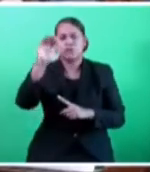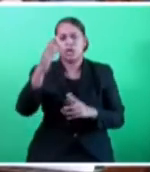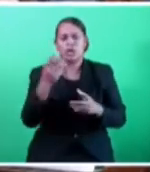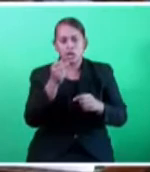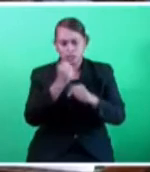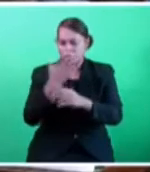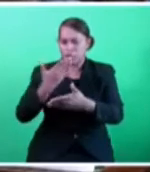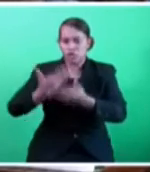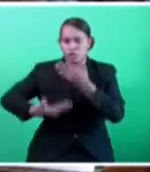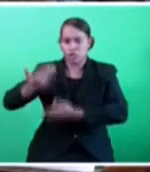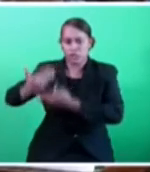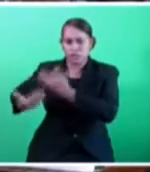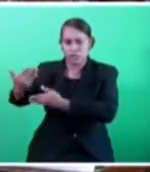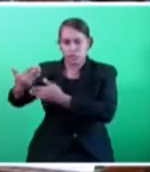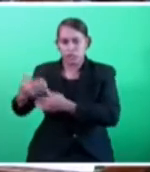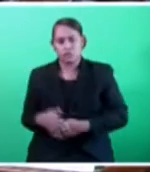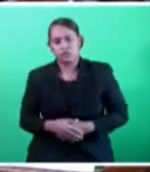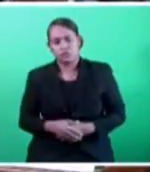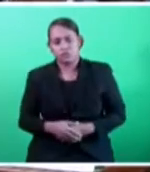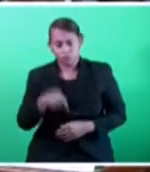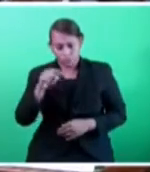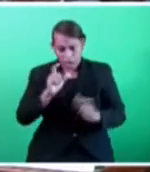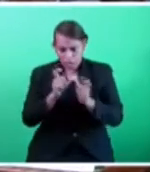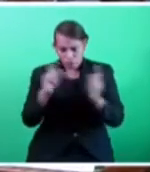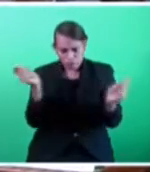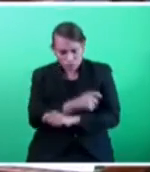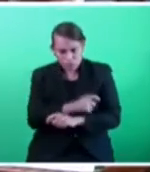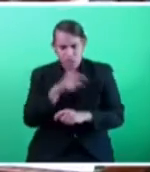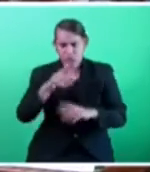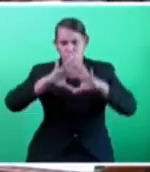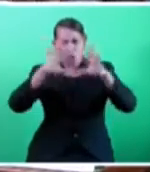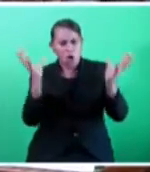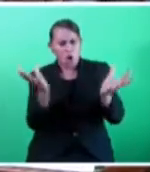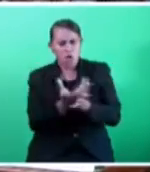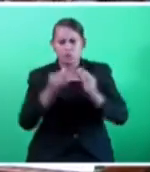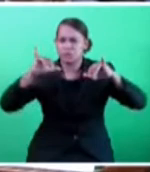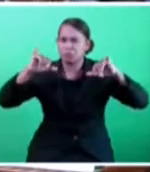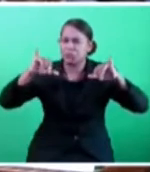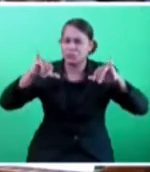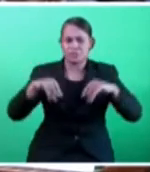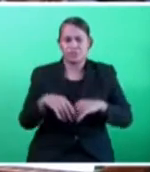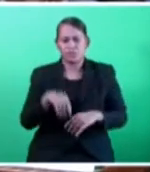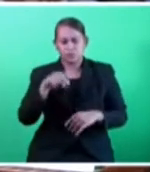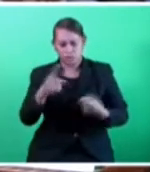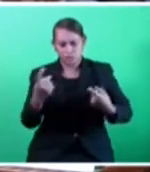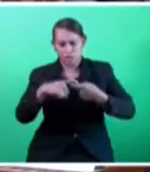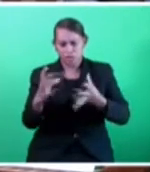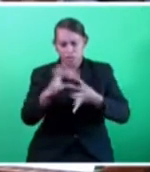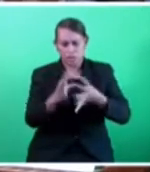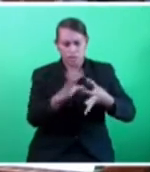says, the climate change is a complex global problem. In there is interleague with many issues,